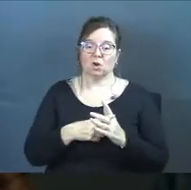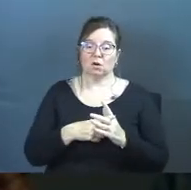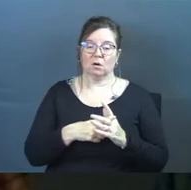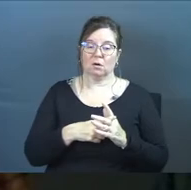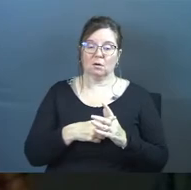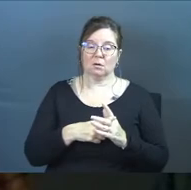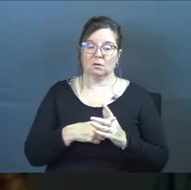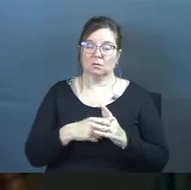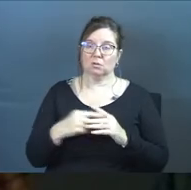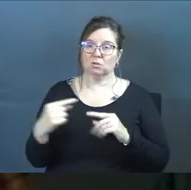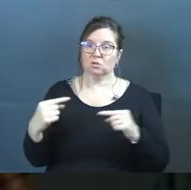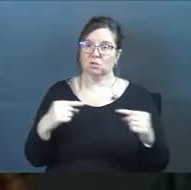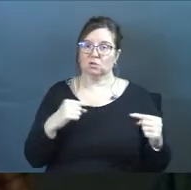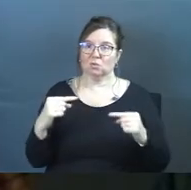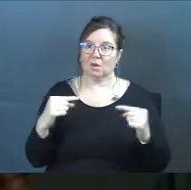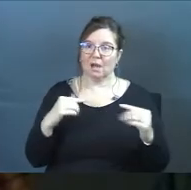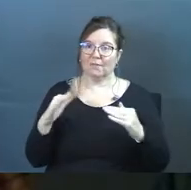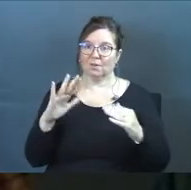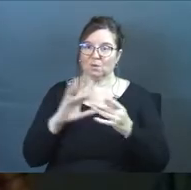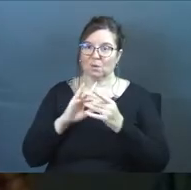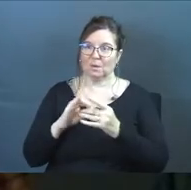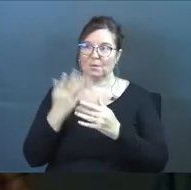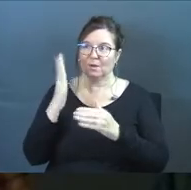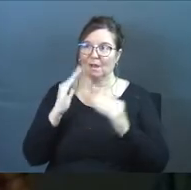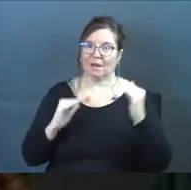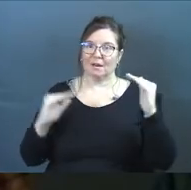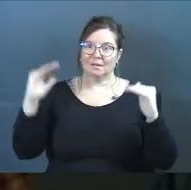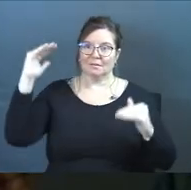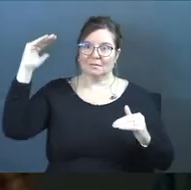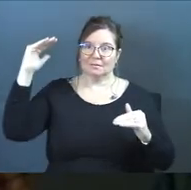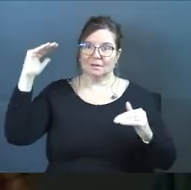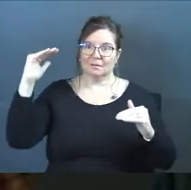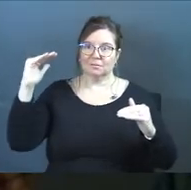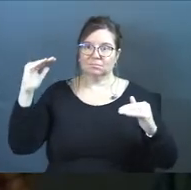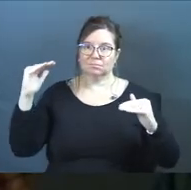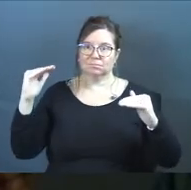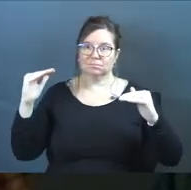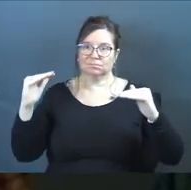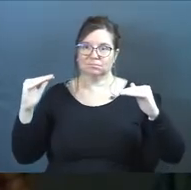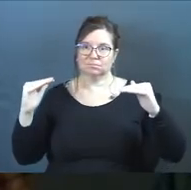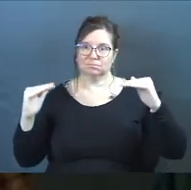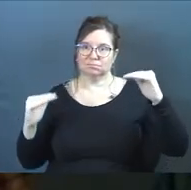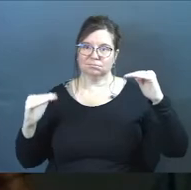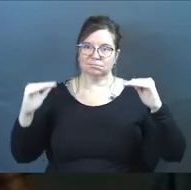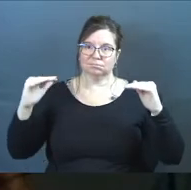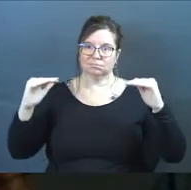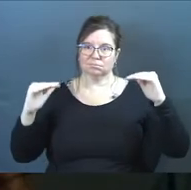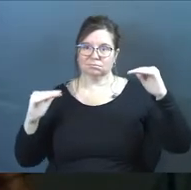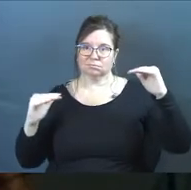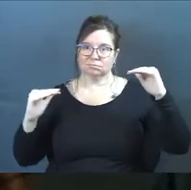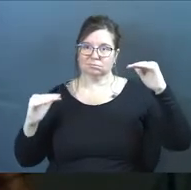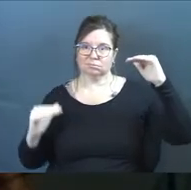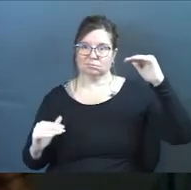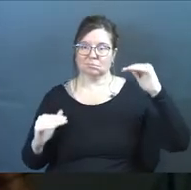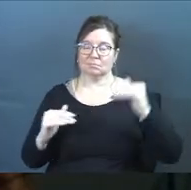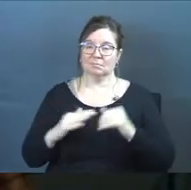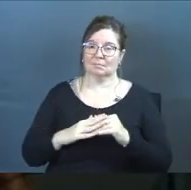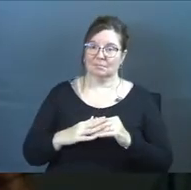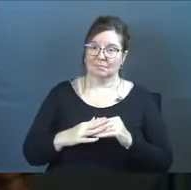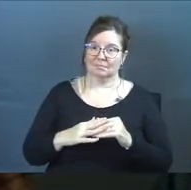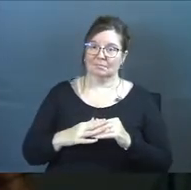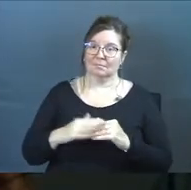start to rival your relationship with God. It can start to rival truth.